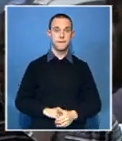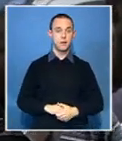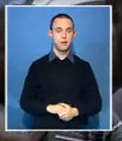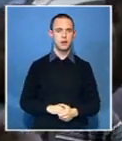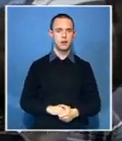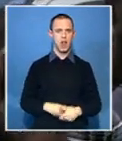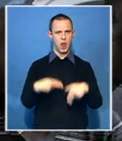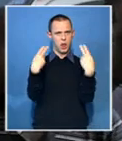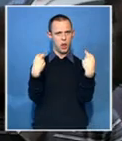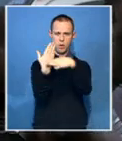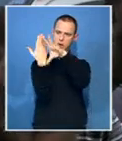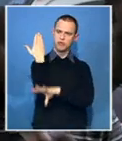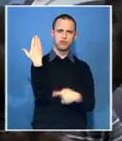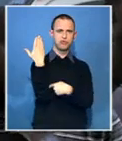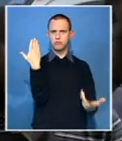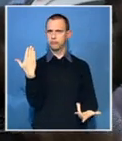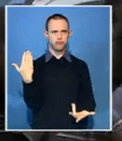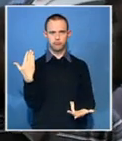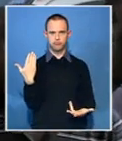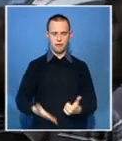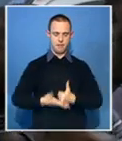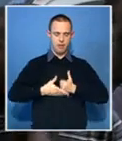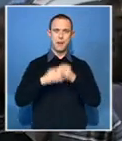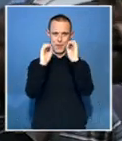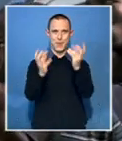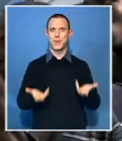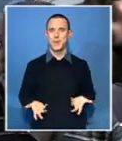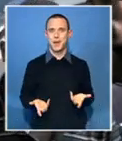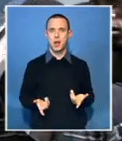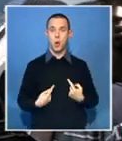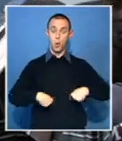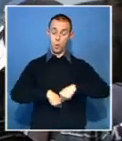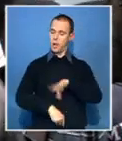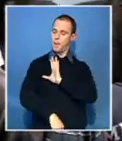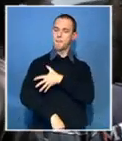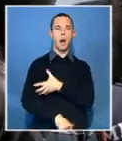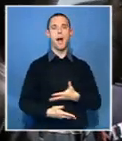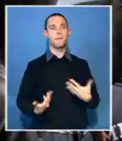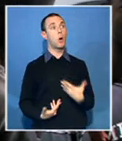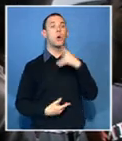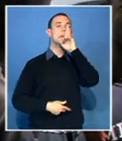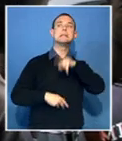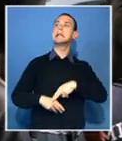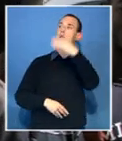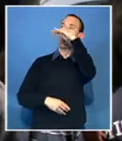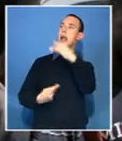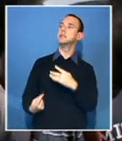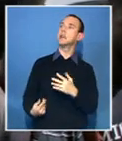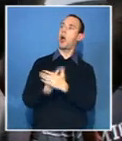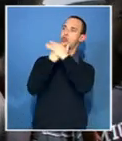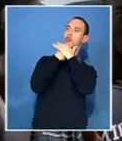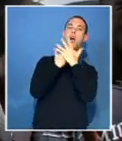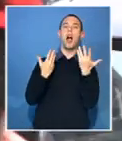This new constitution is of no effect. We don't have the power. Ultimately, who can you run to when police break the law?